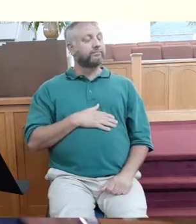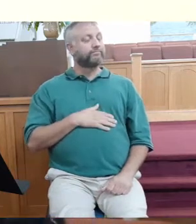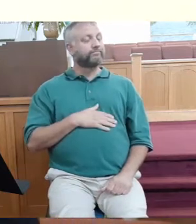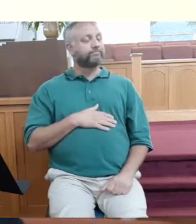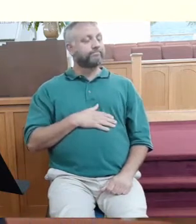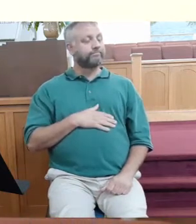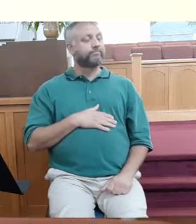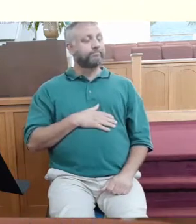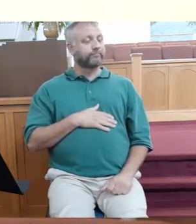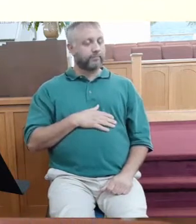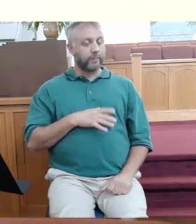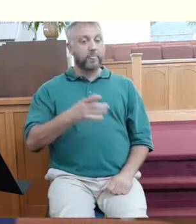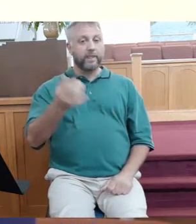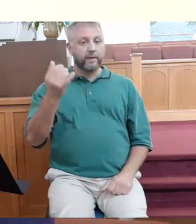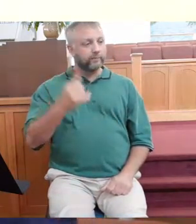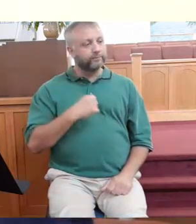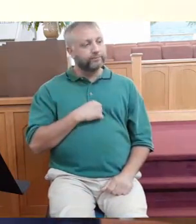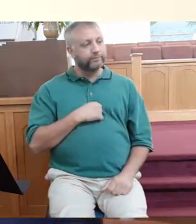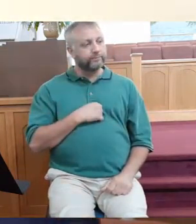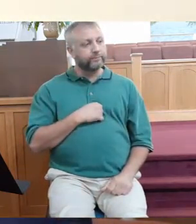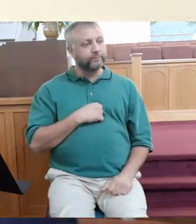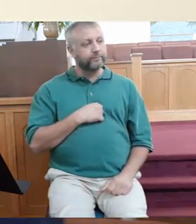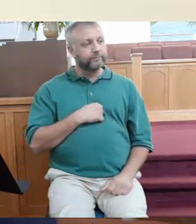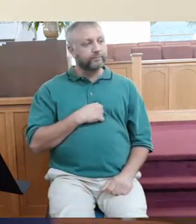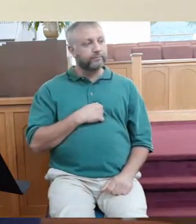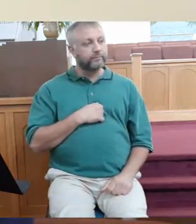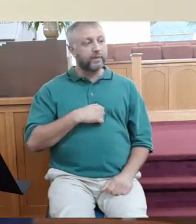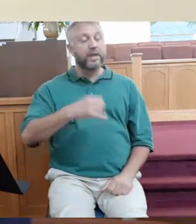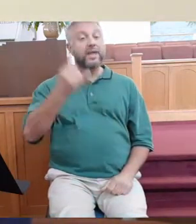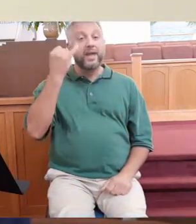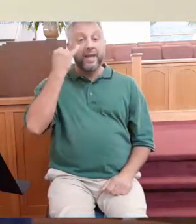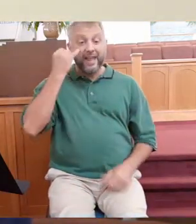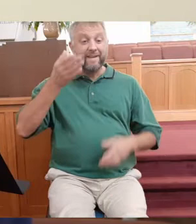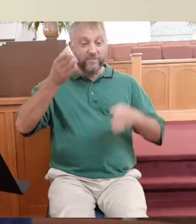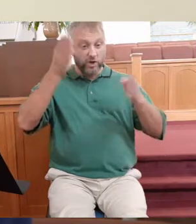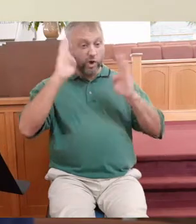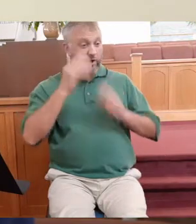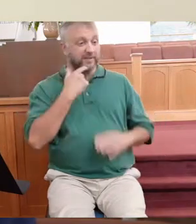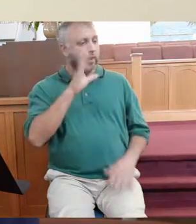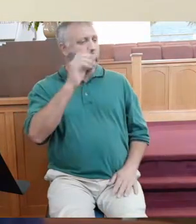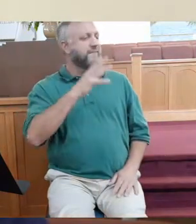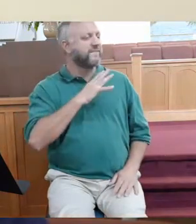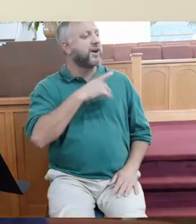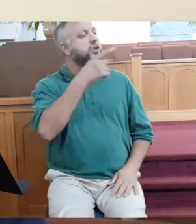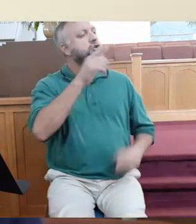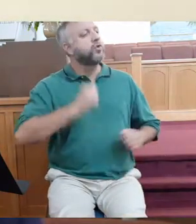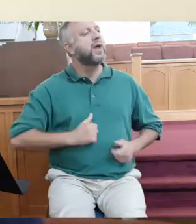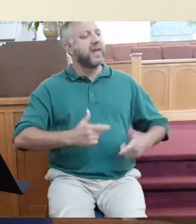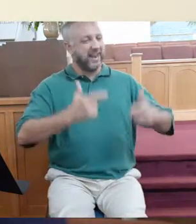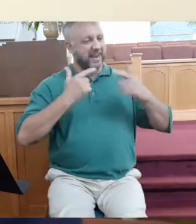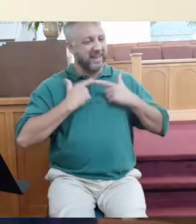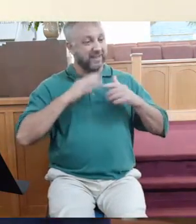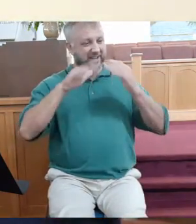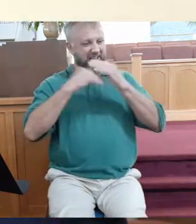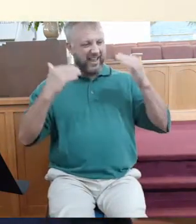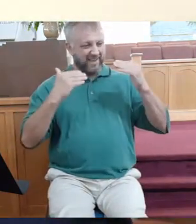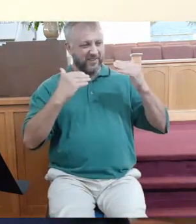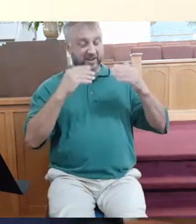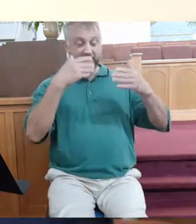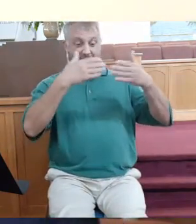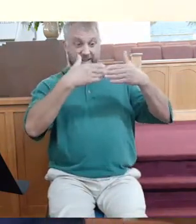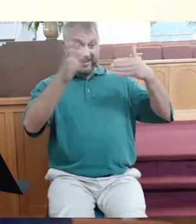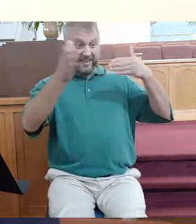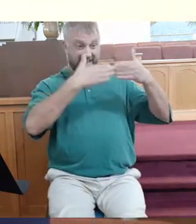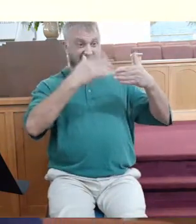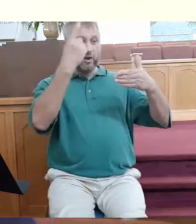if God would allow us to live one inch inside the gates of heaven, that's more than we deserve. We all deserve eternal separation